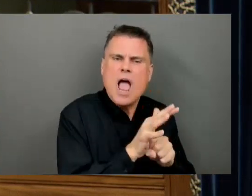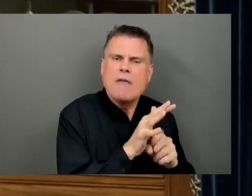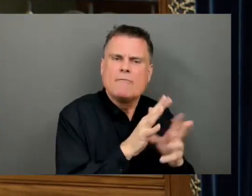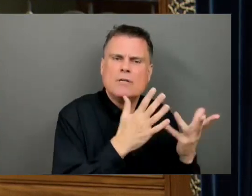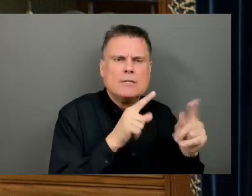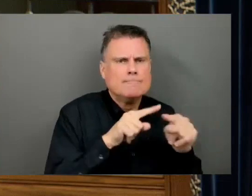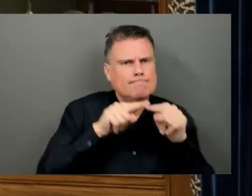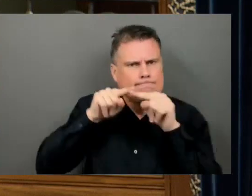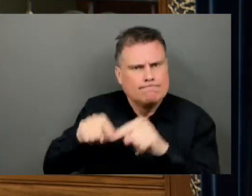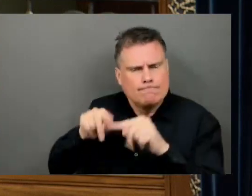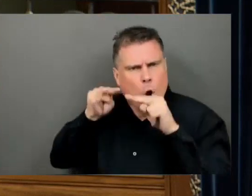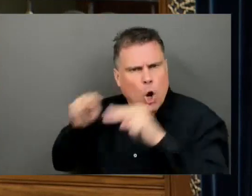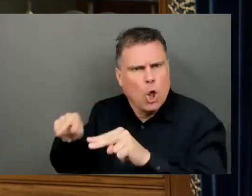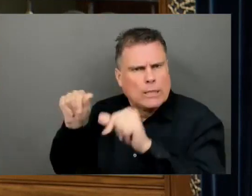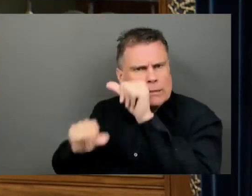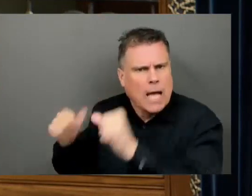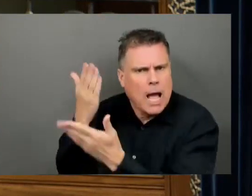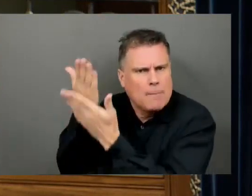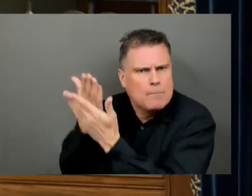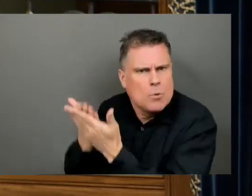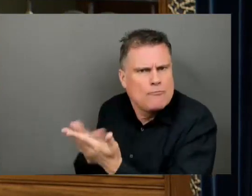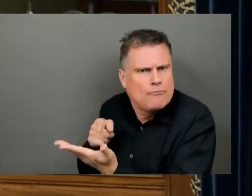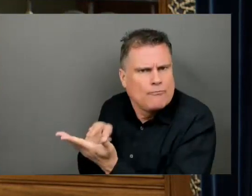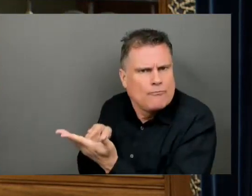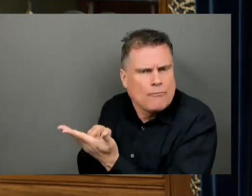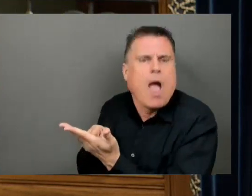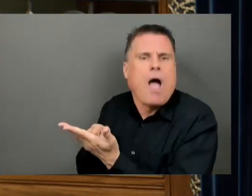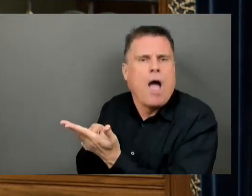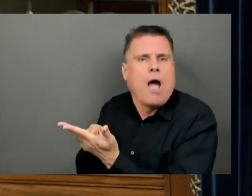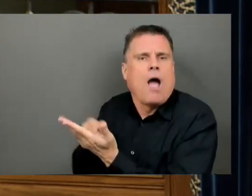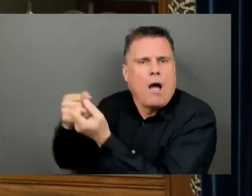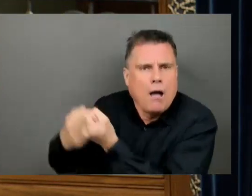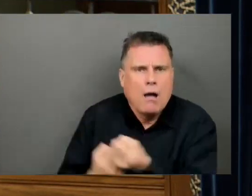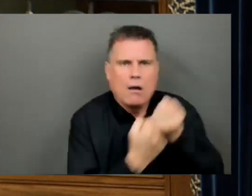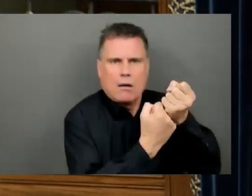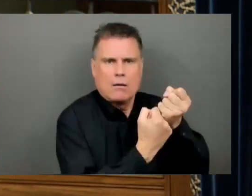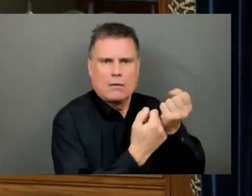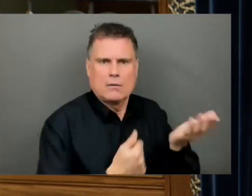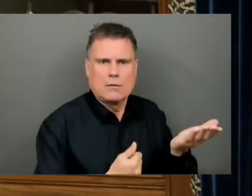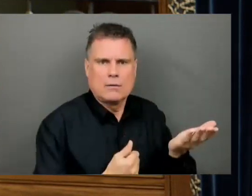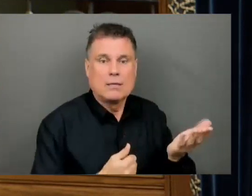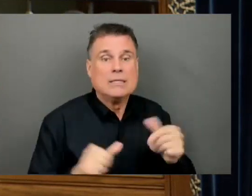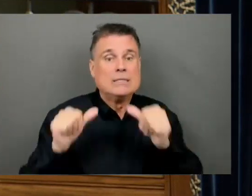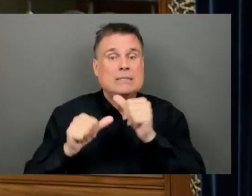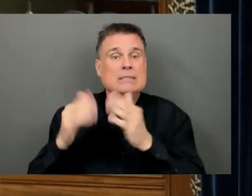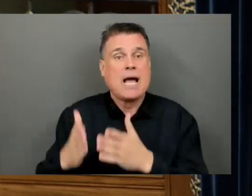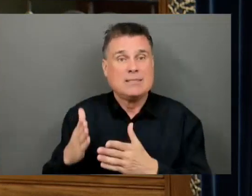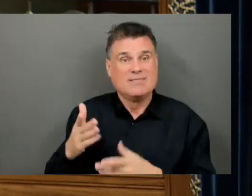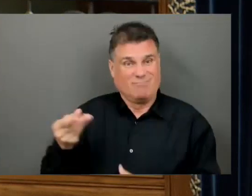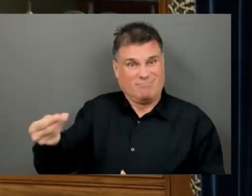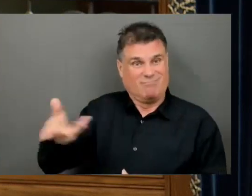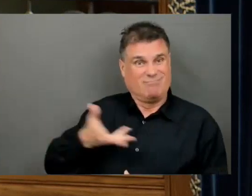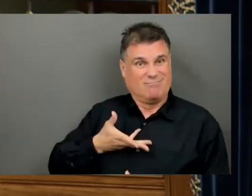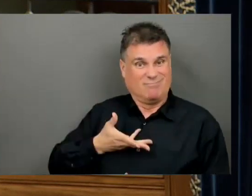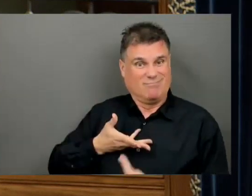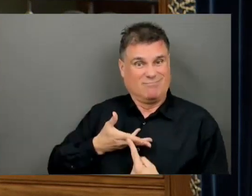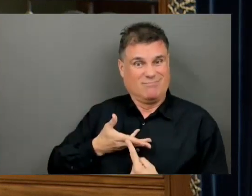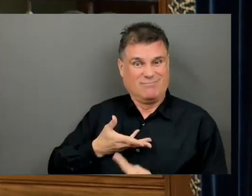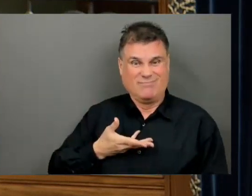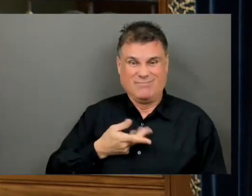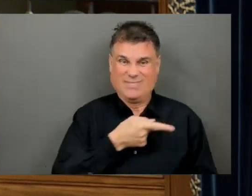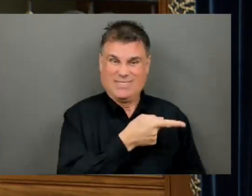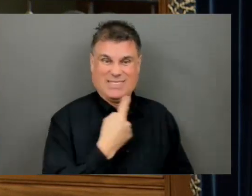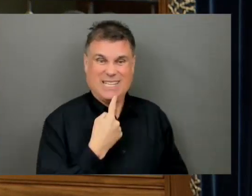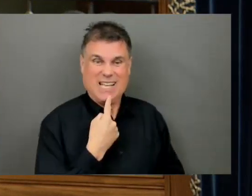Wendy Zhu of the Canadian Science Policy Centre shared a thought with me yesterday, building upon this idea, saying, quote, It is important for the future